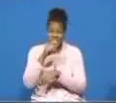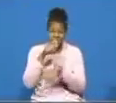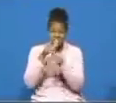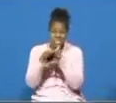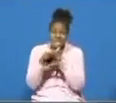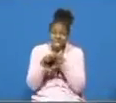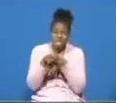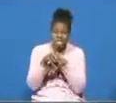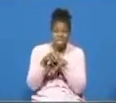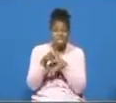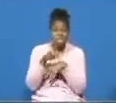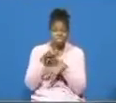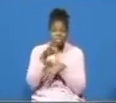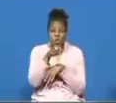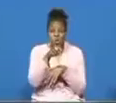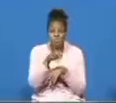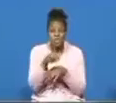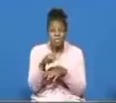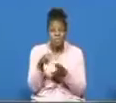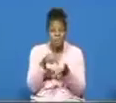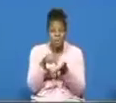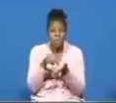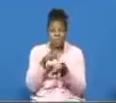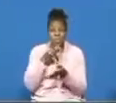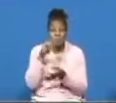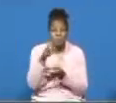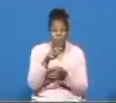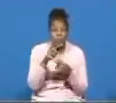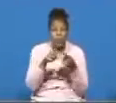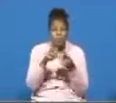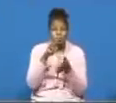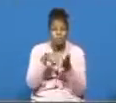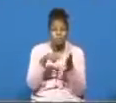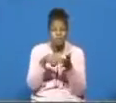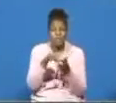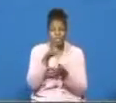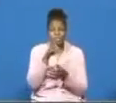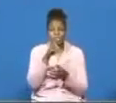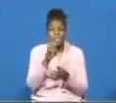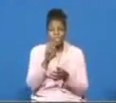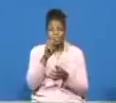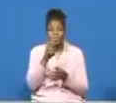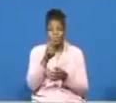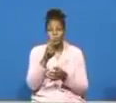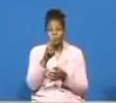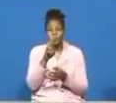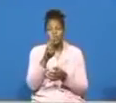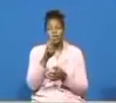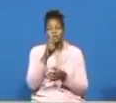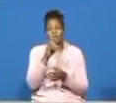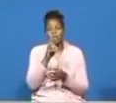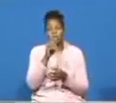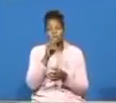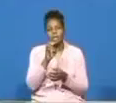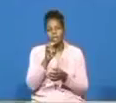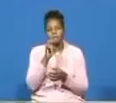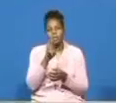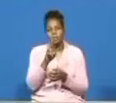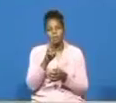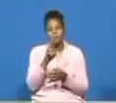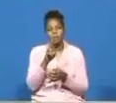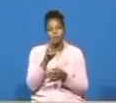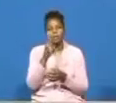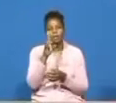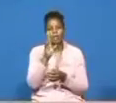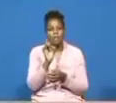when you go to deuteronomy chapter 8 and verse 15 we understand that there in araba where they were traveling through